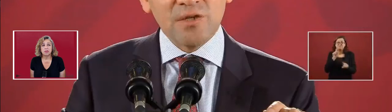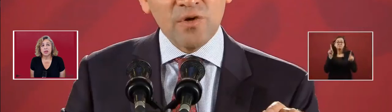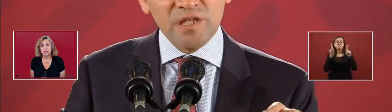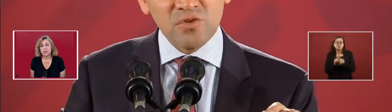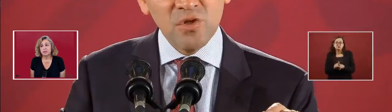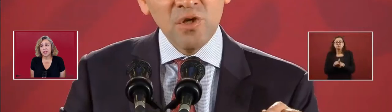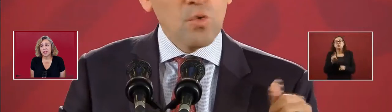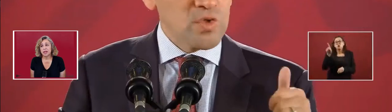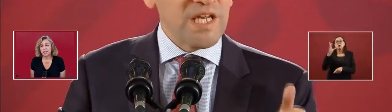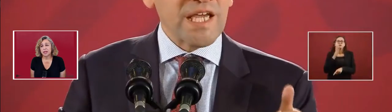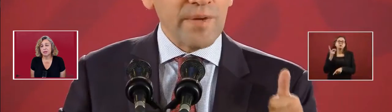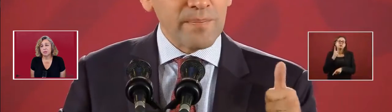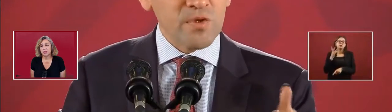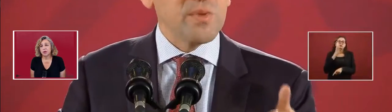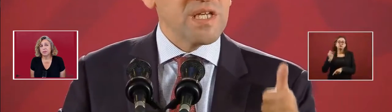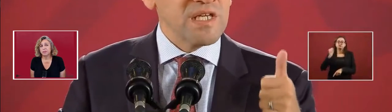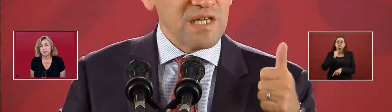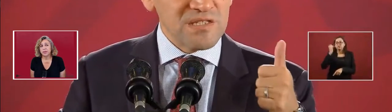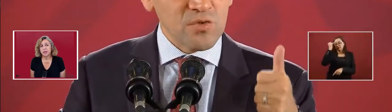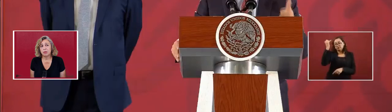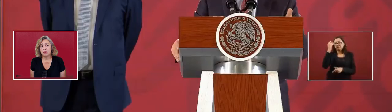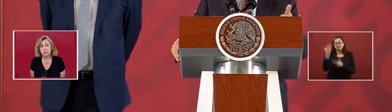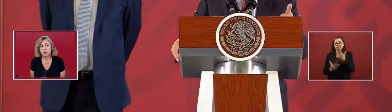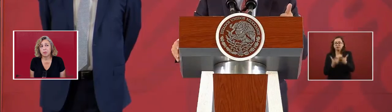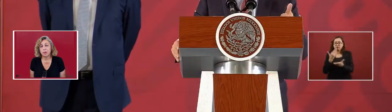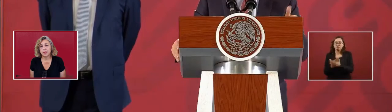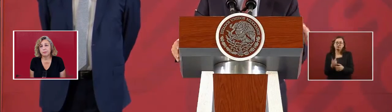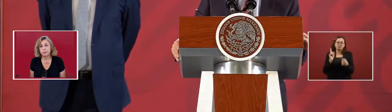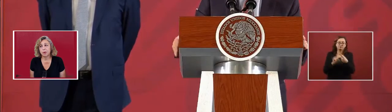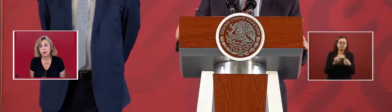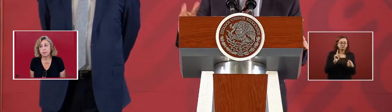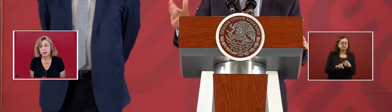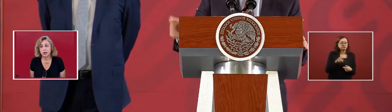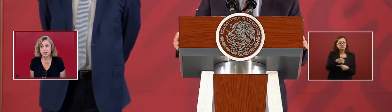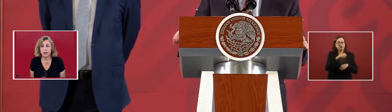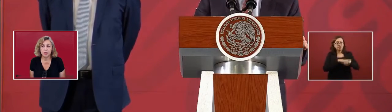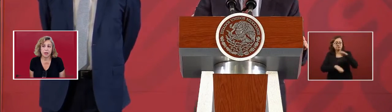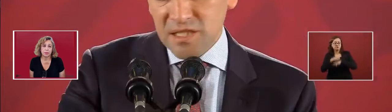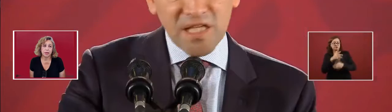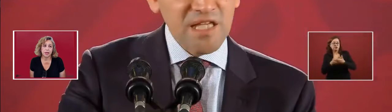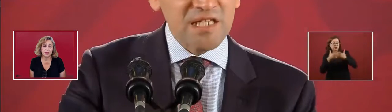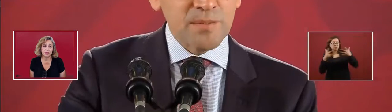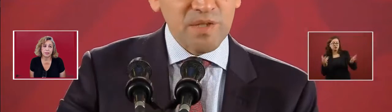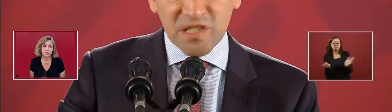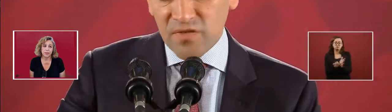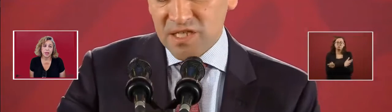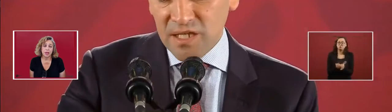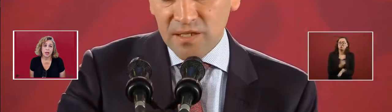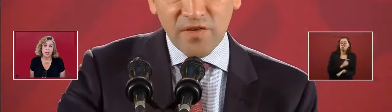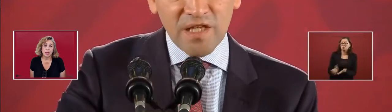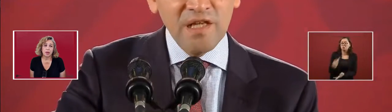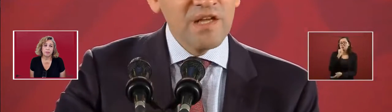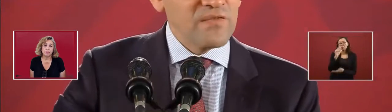So, they're trying to see if they can collect more that will prohibit condoning taxes.